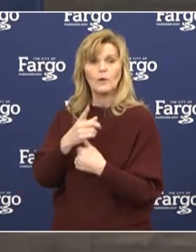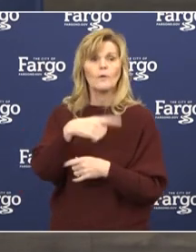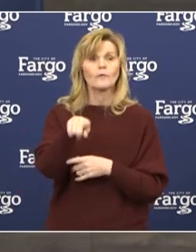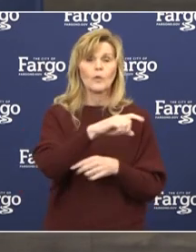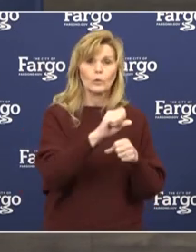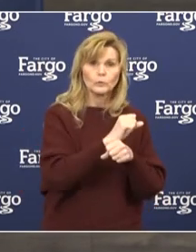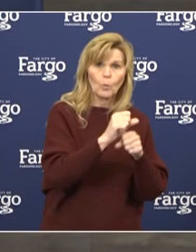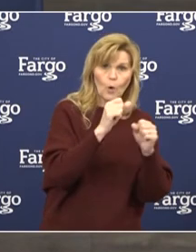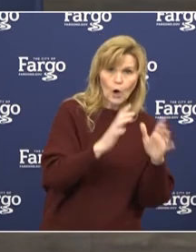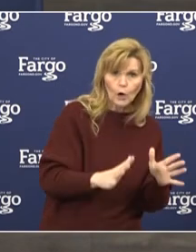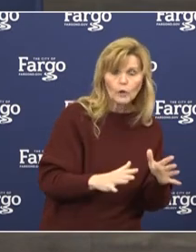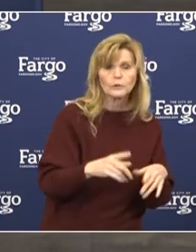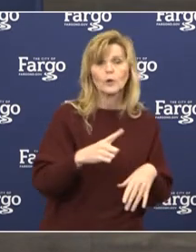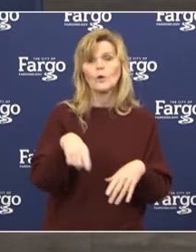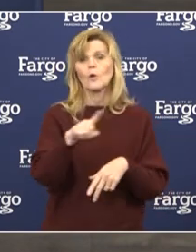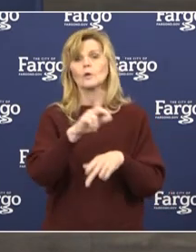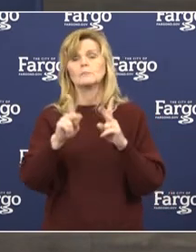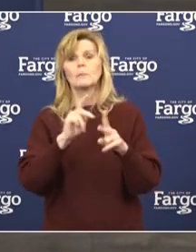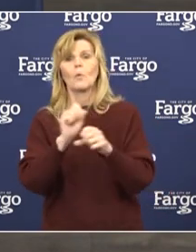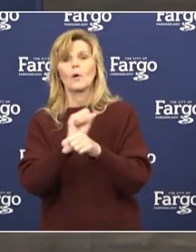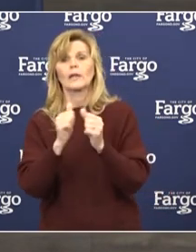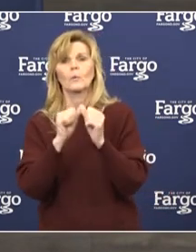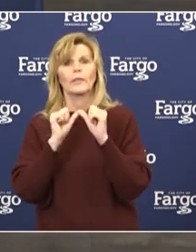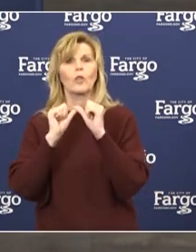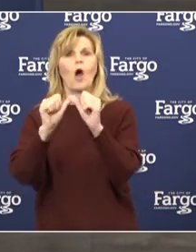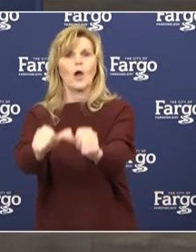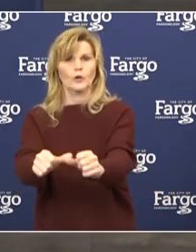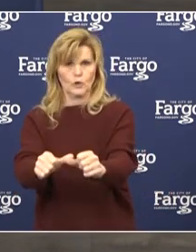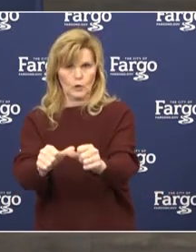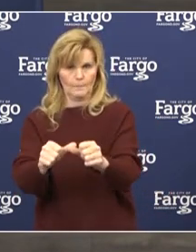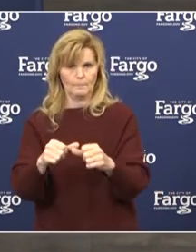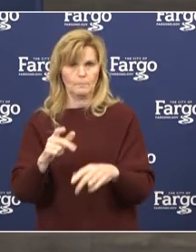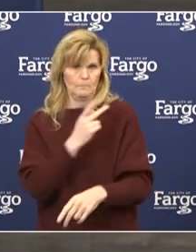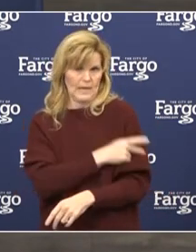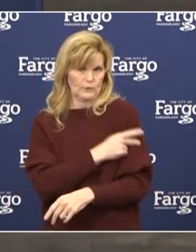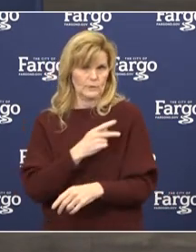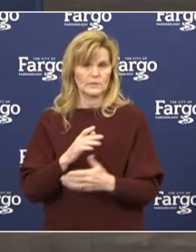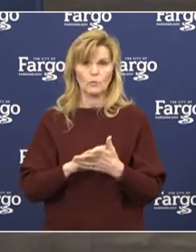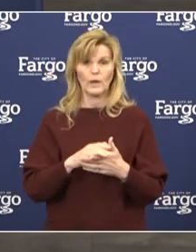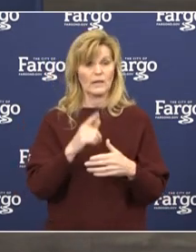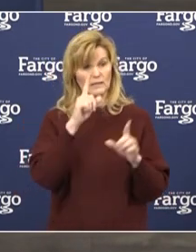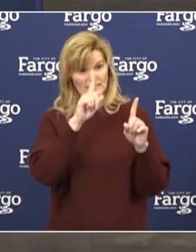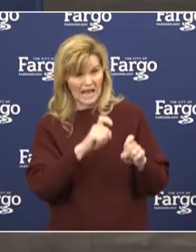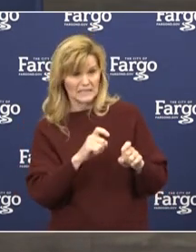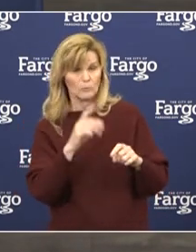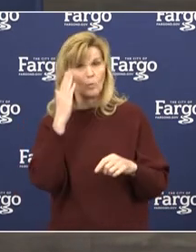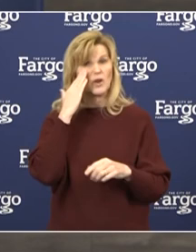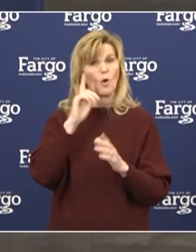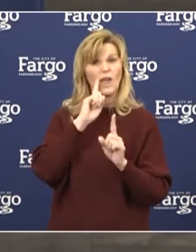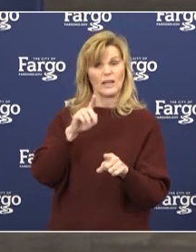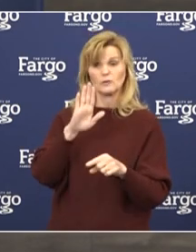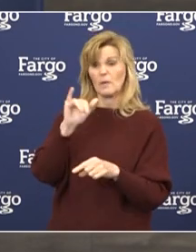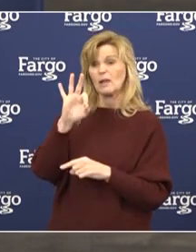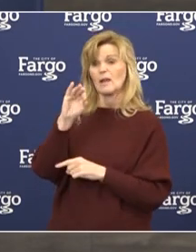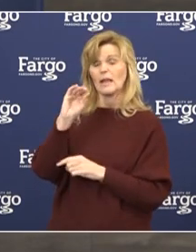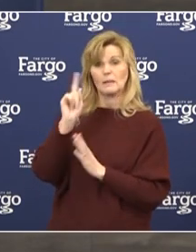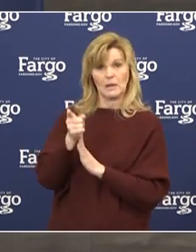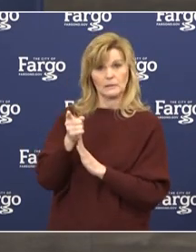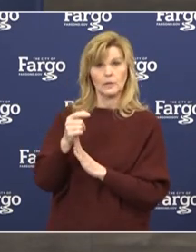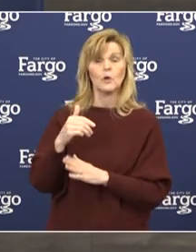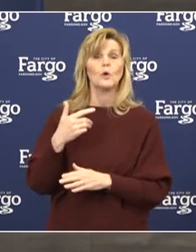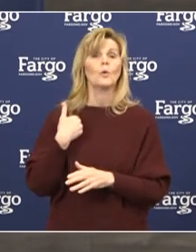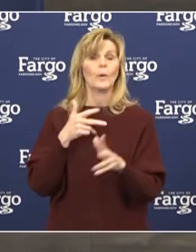residents with symptoms. That turnaround time is around 90 minutes. Our drive-through testing continues to go well.